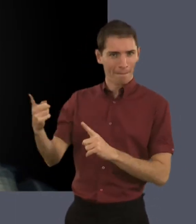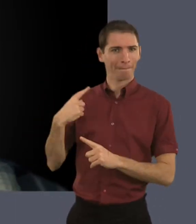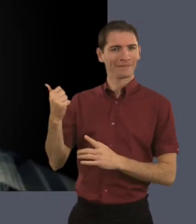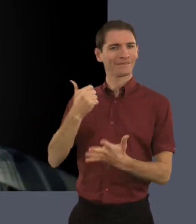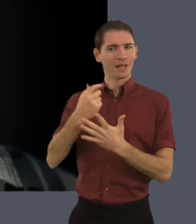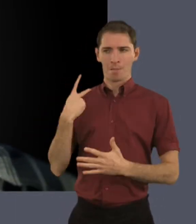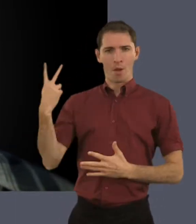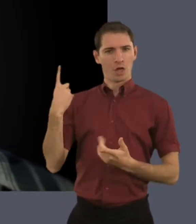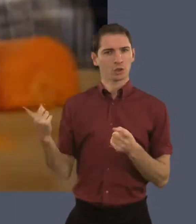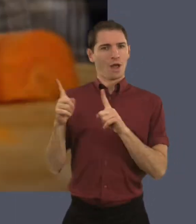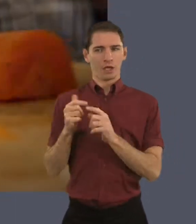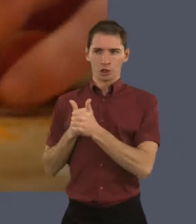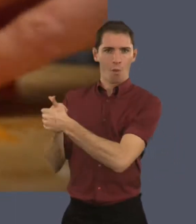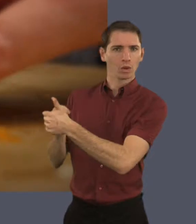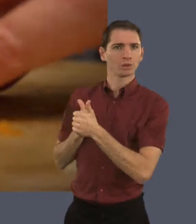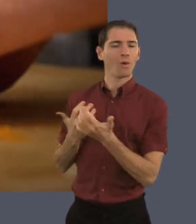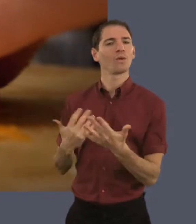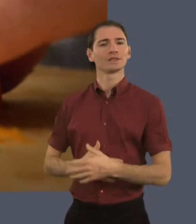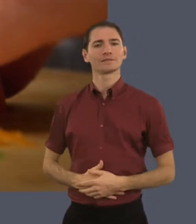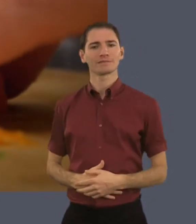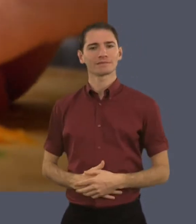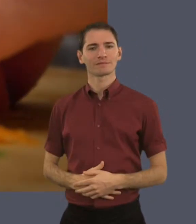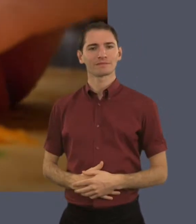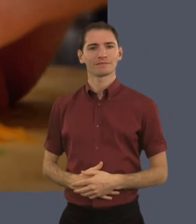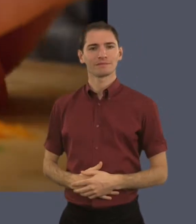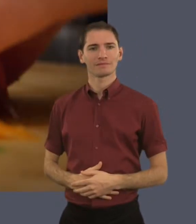like that. So it's great. The two of us are doing it together.